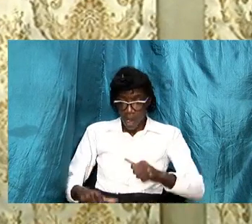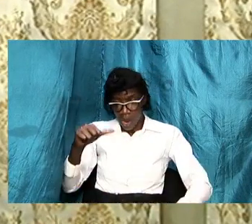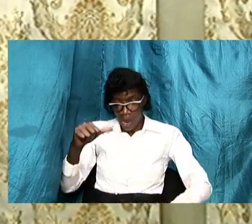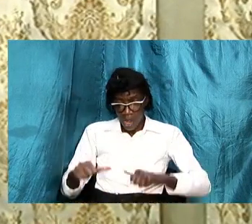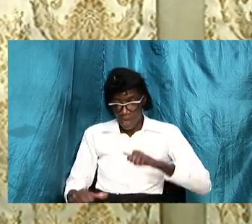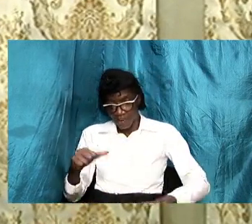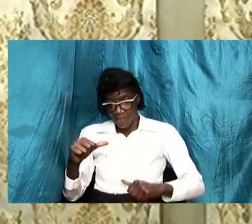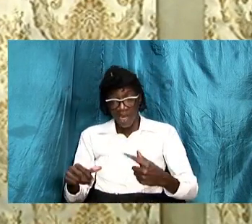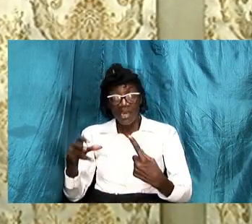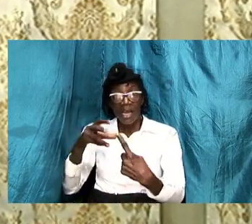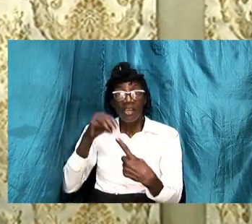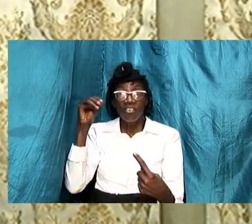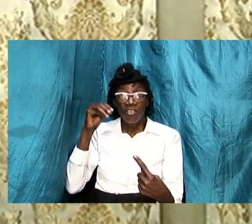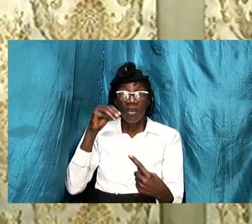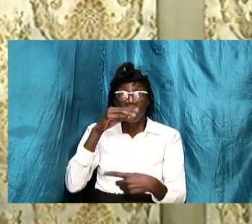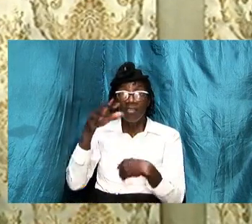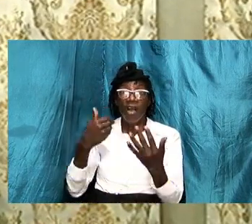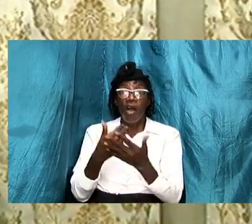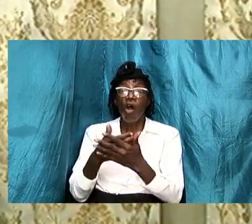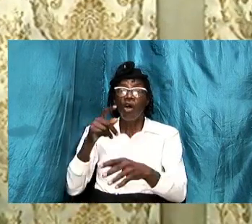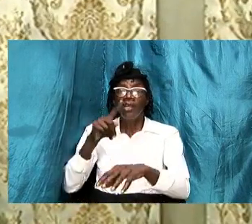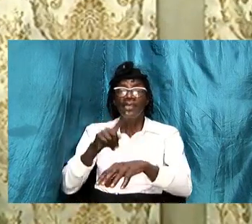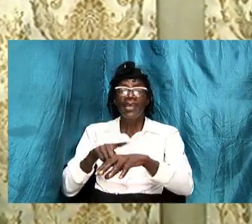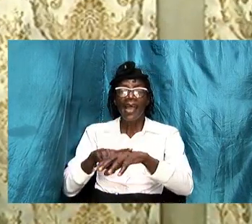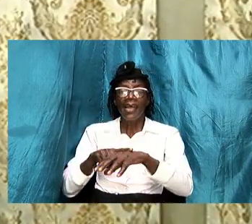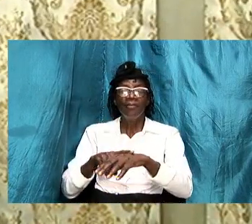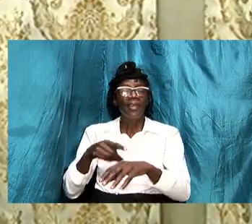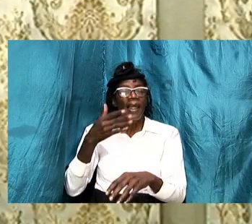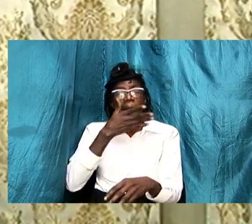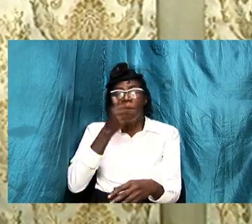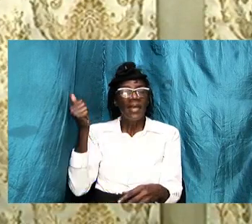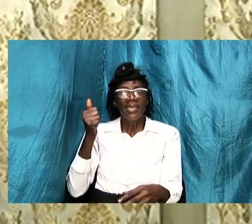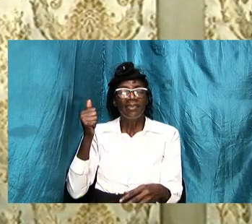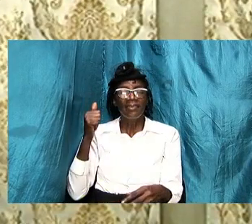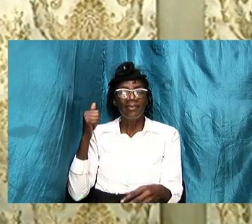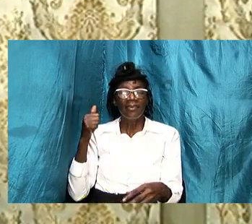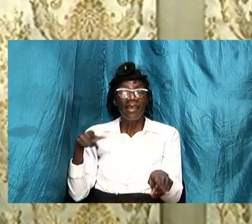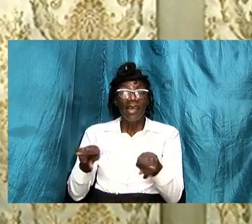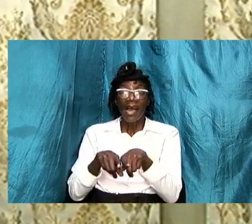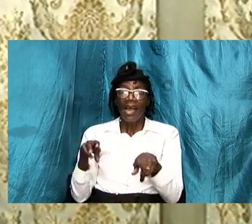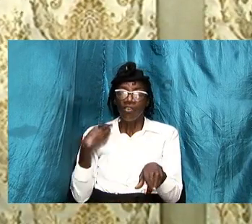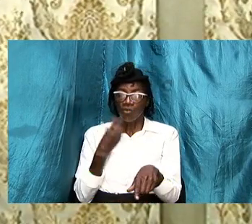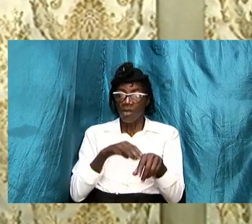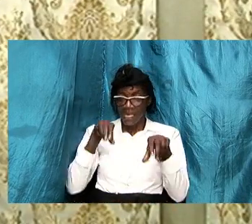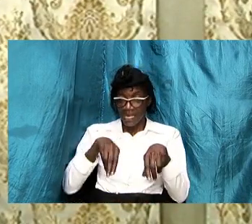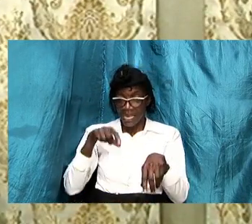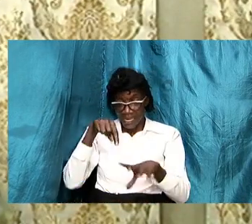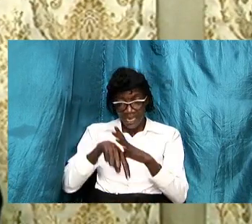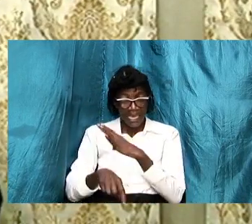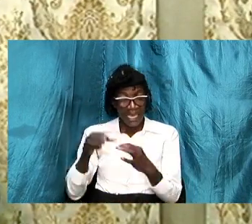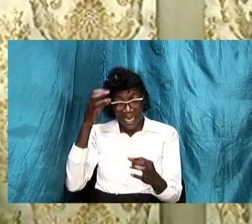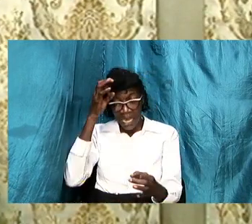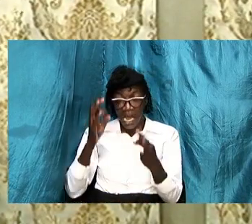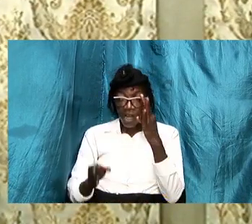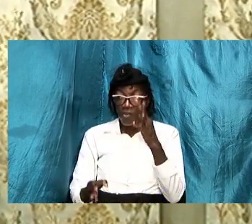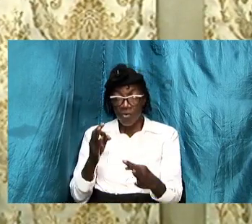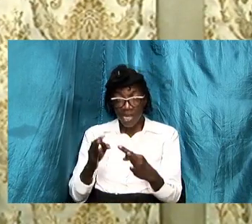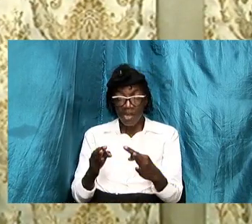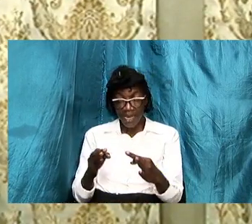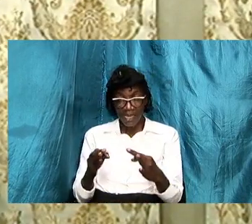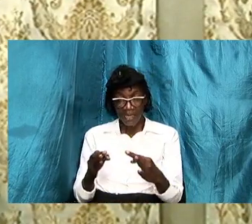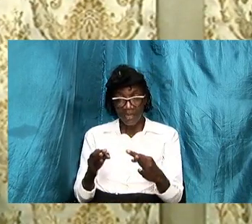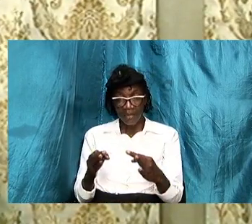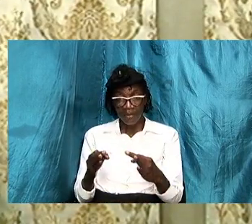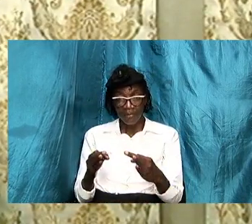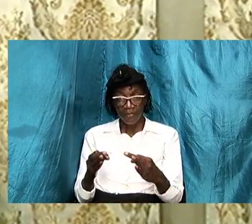at all times as best as we can is in agreement is in alignment